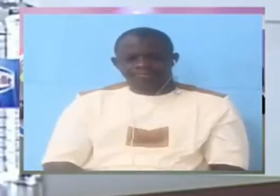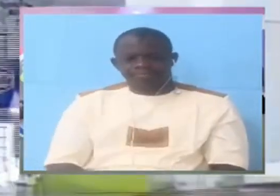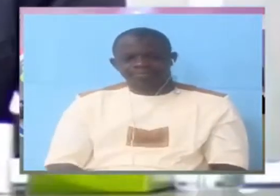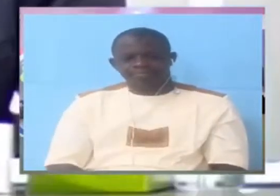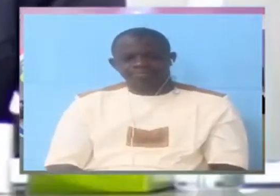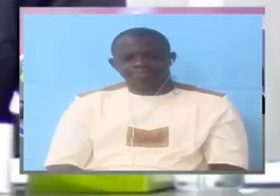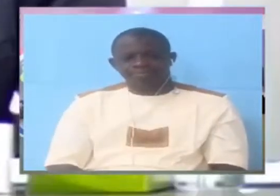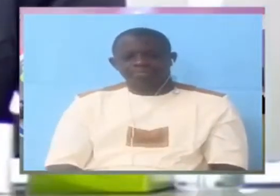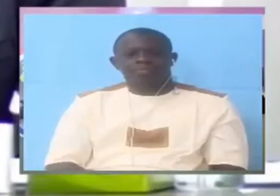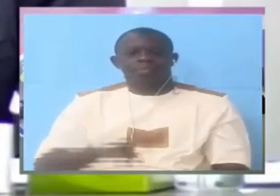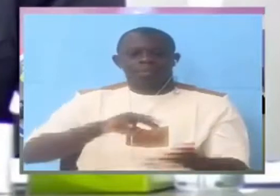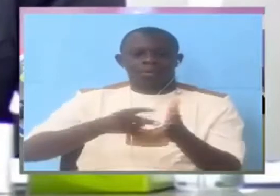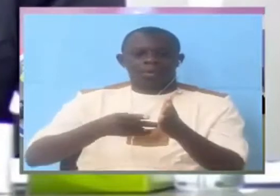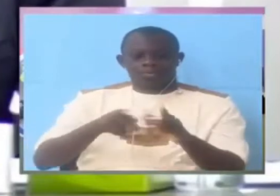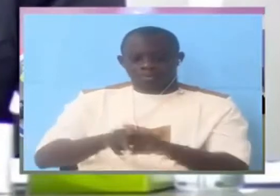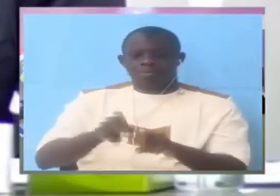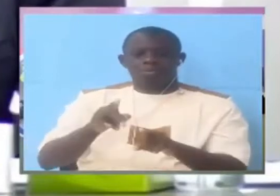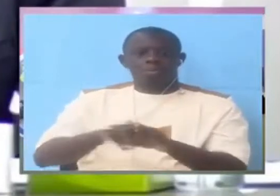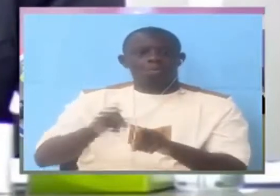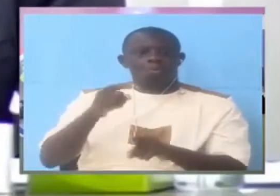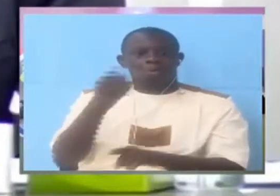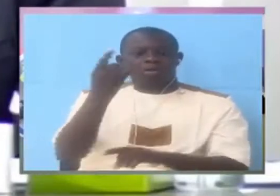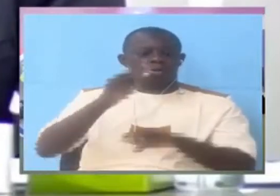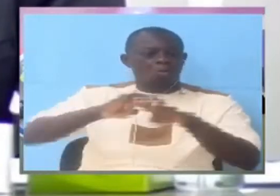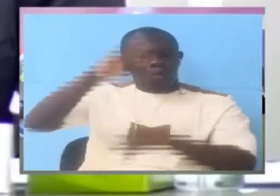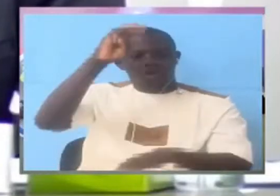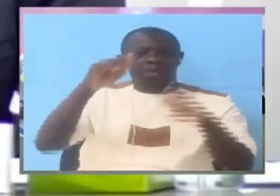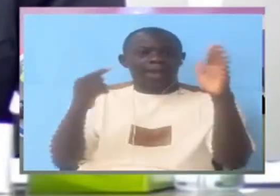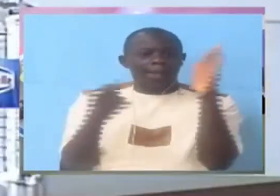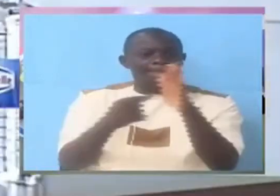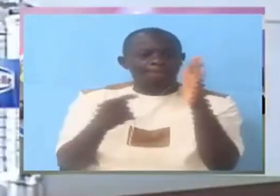It was one of the most important units in the NIA.